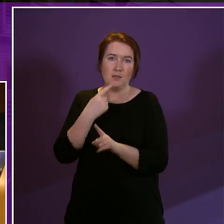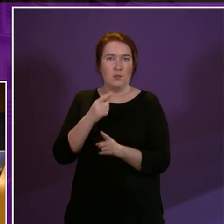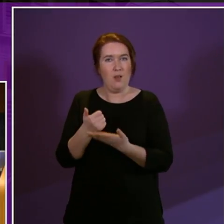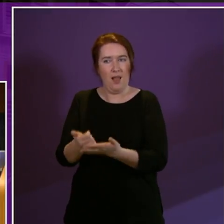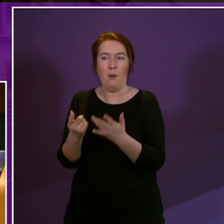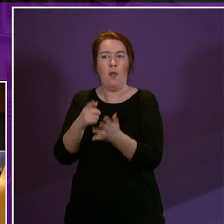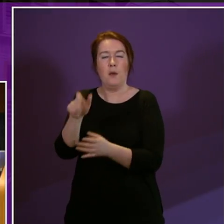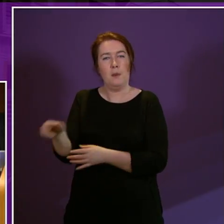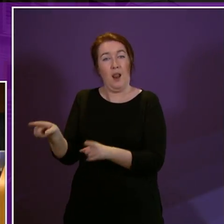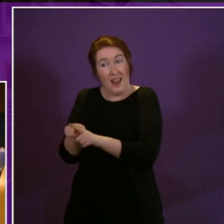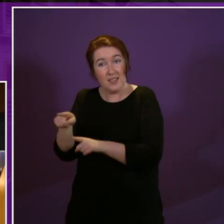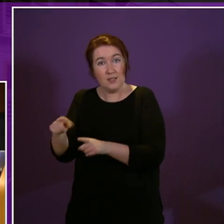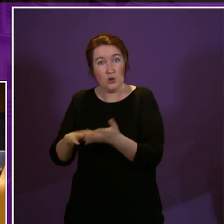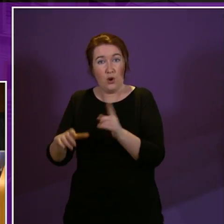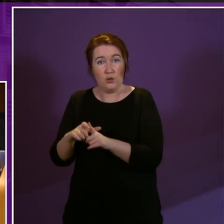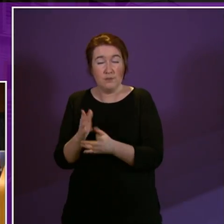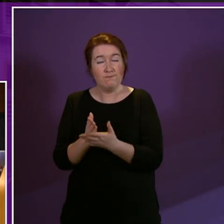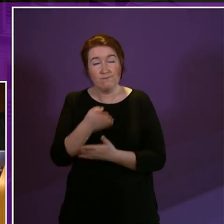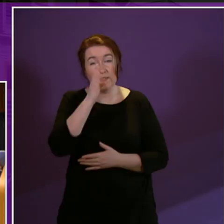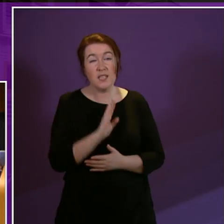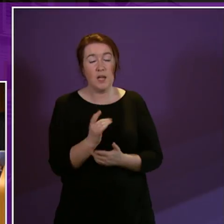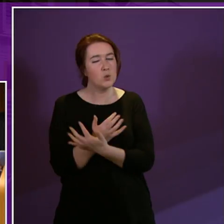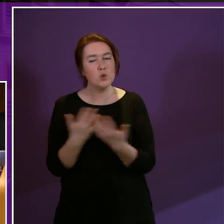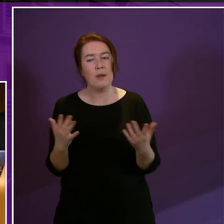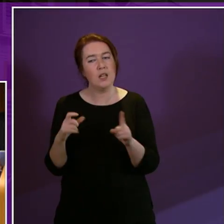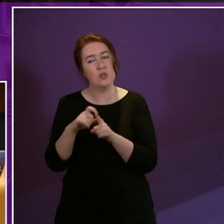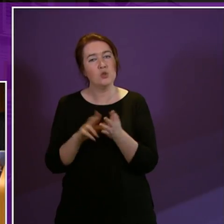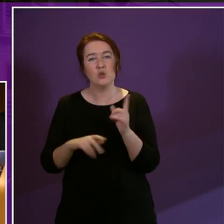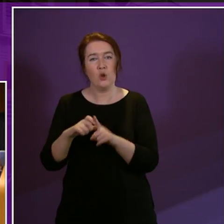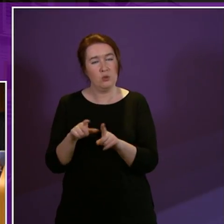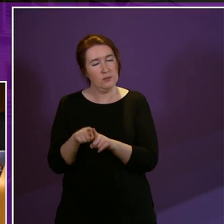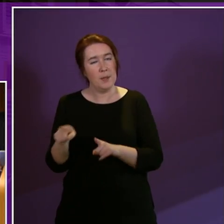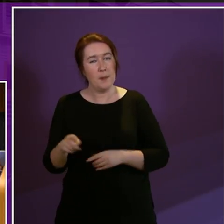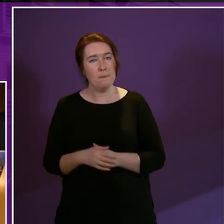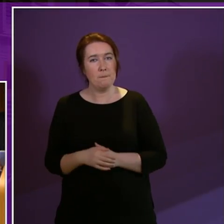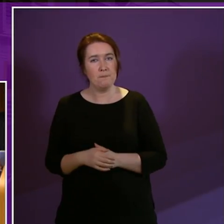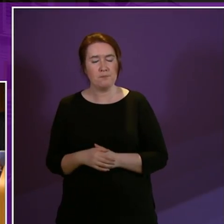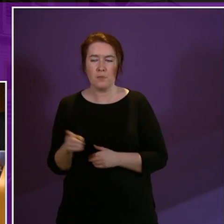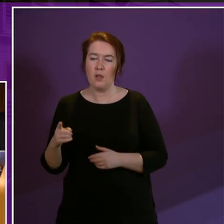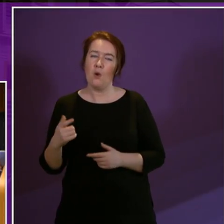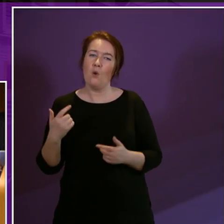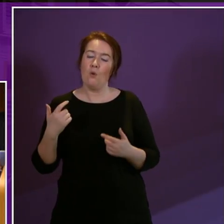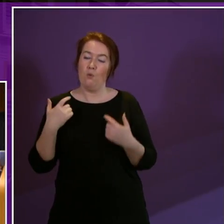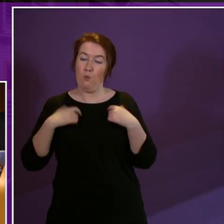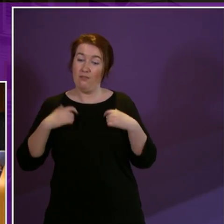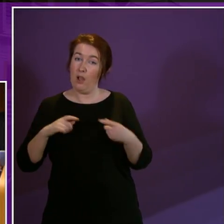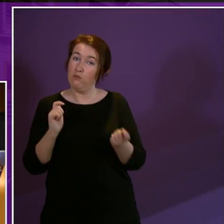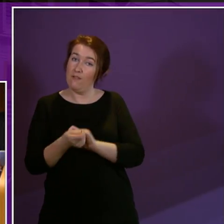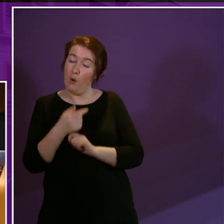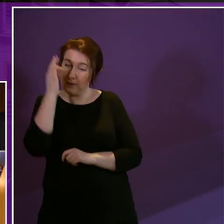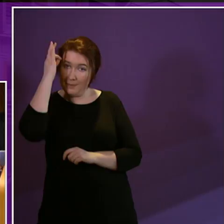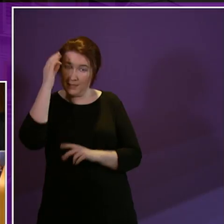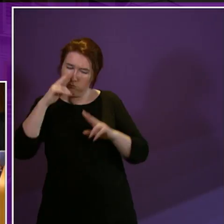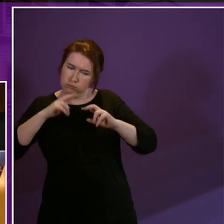other Donalds and sadly there are too many other Donalds the report into sanctions conducted by the Welfare Reform Committee